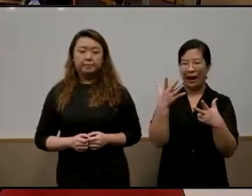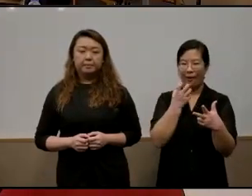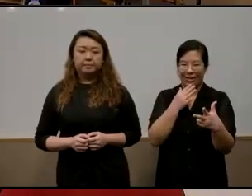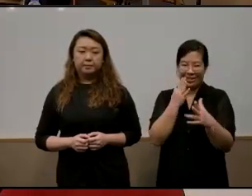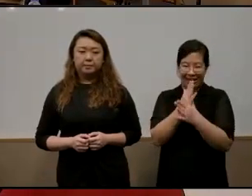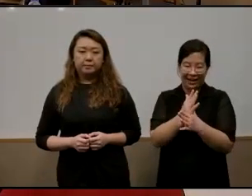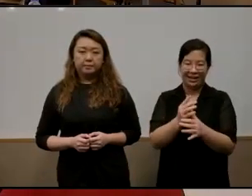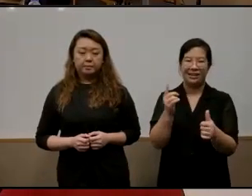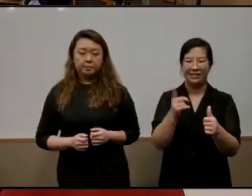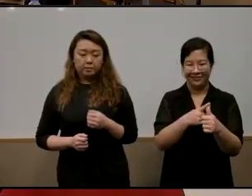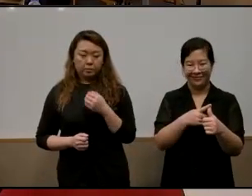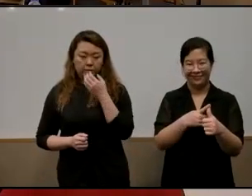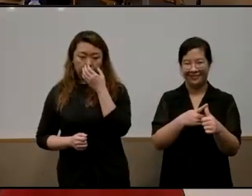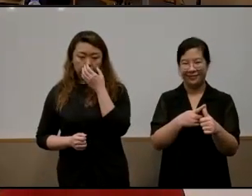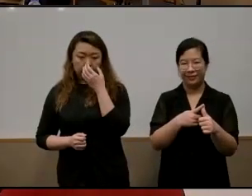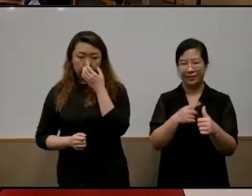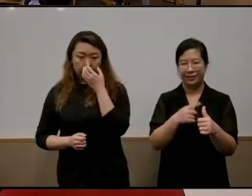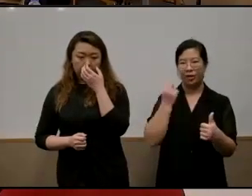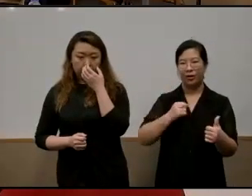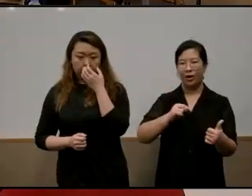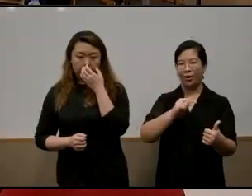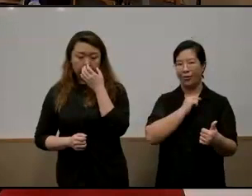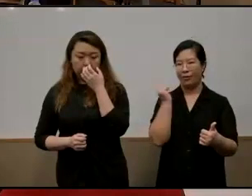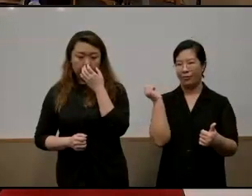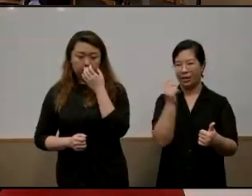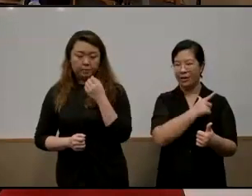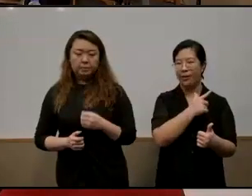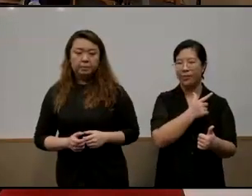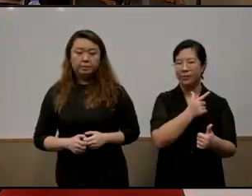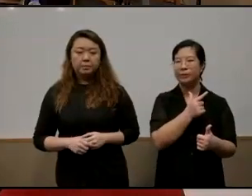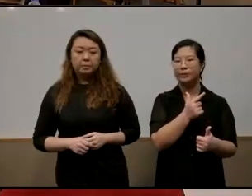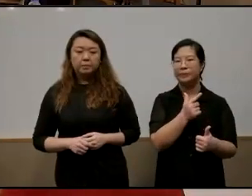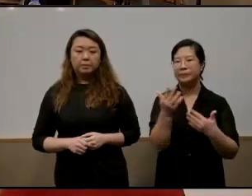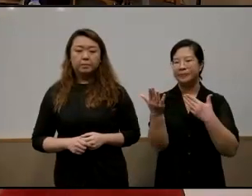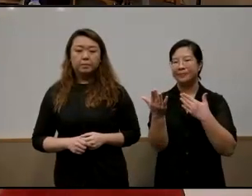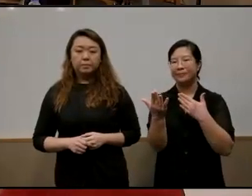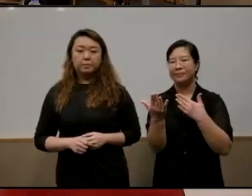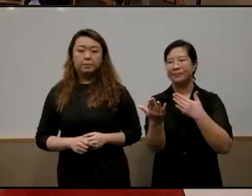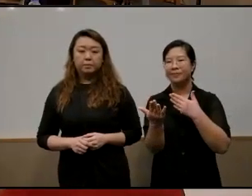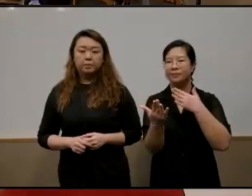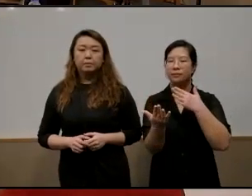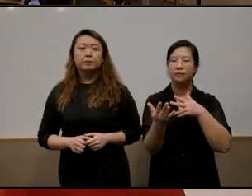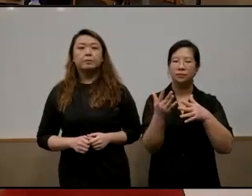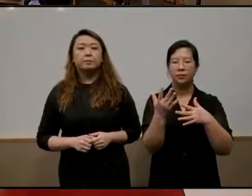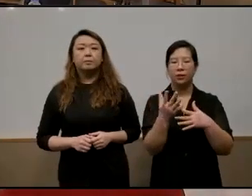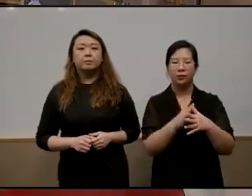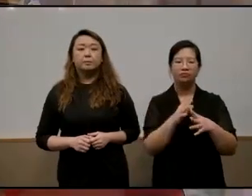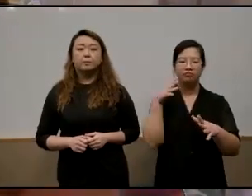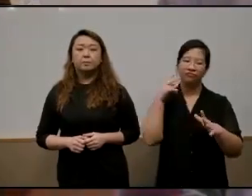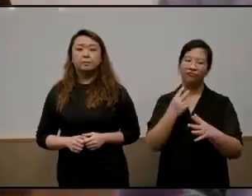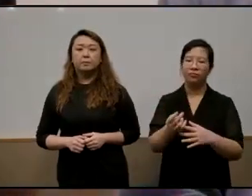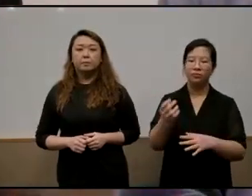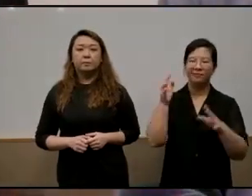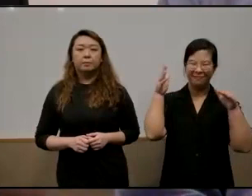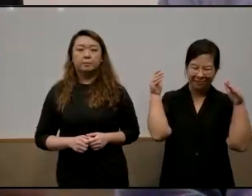you all i i think we all get absorbed in the matter of inequality yes